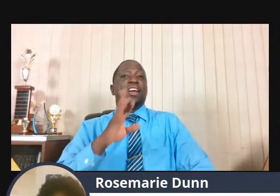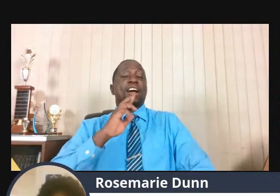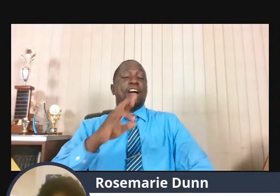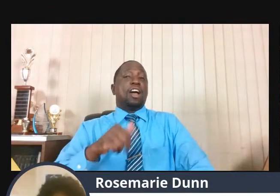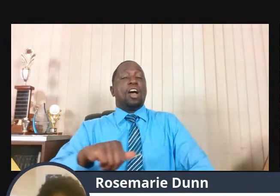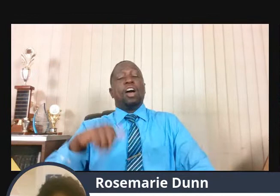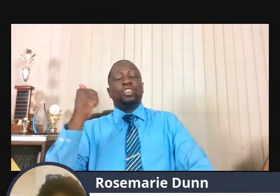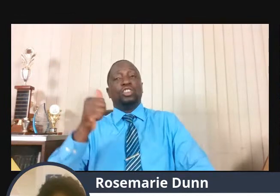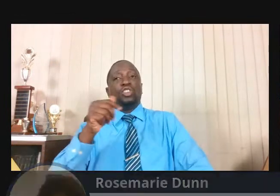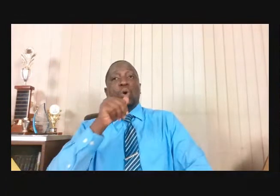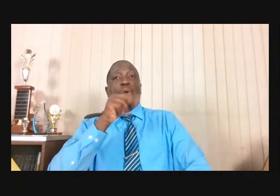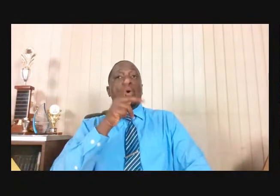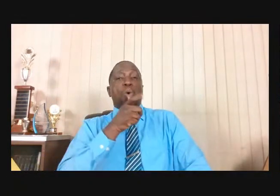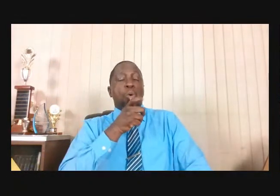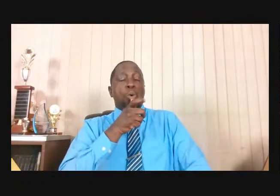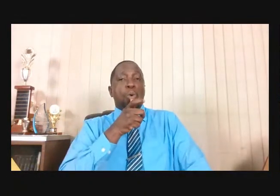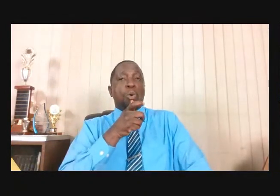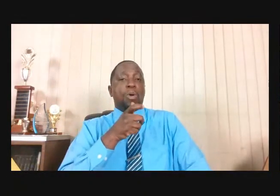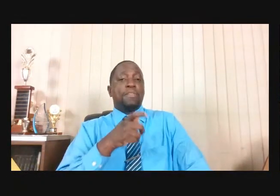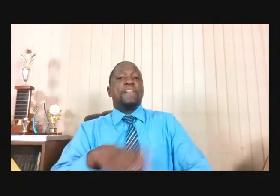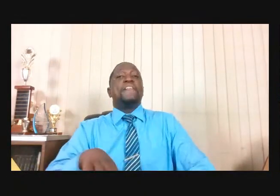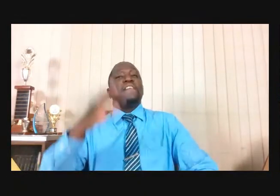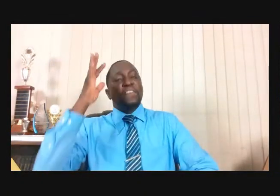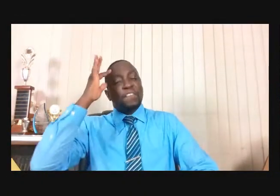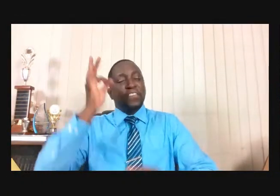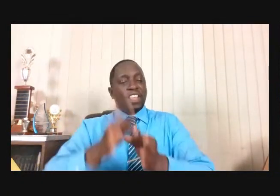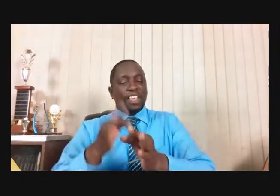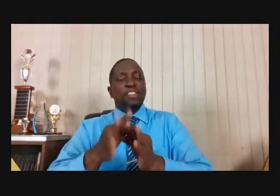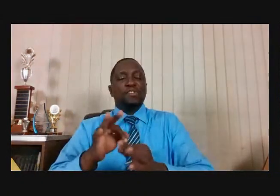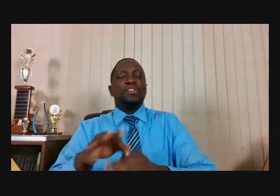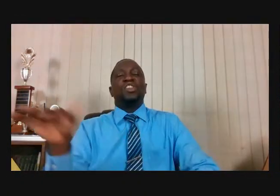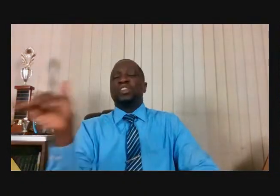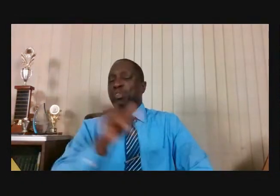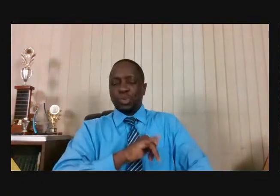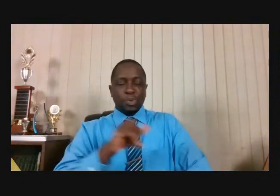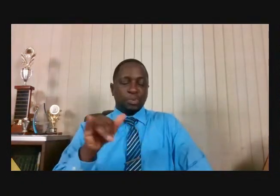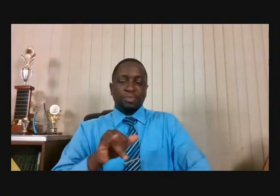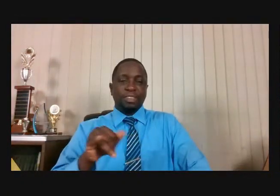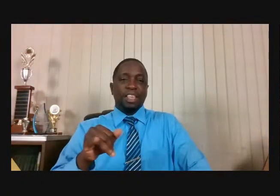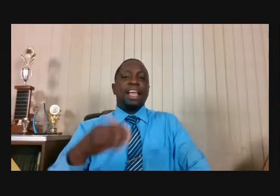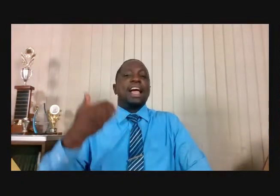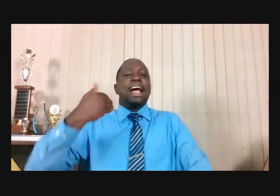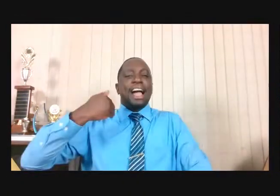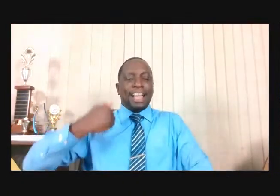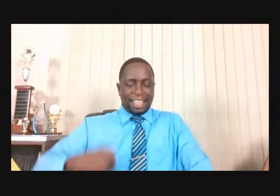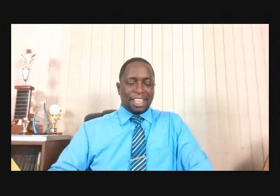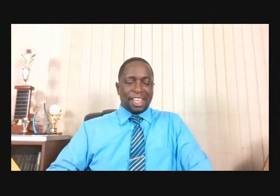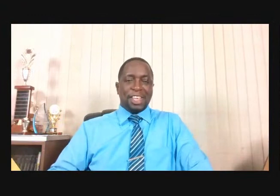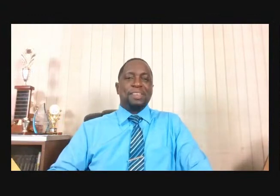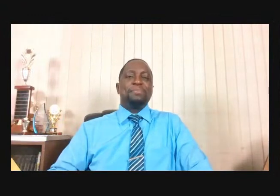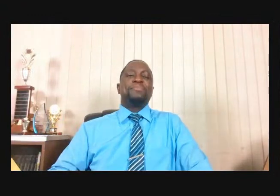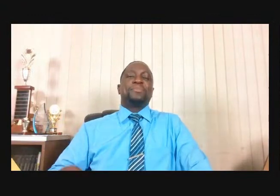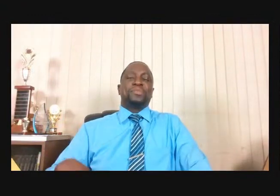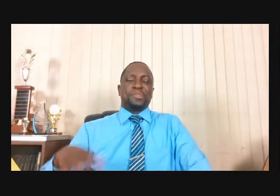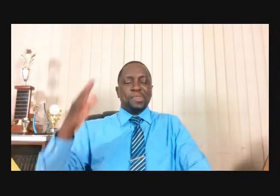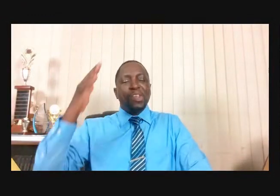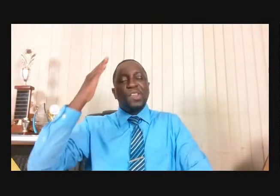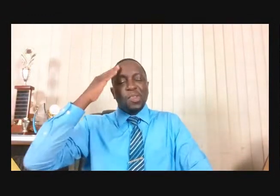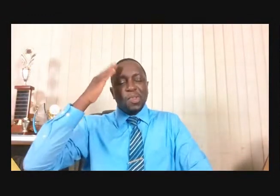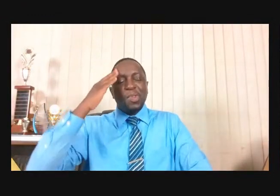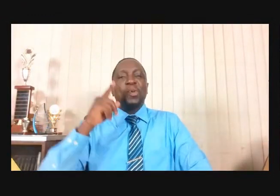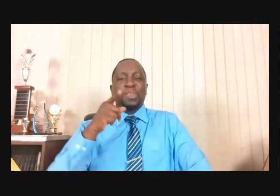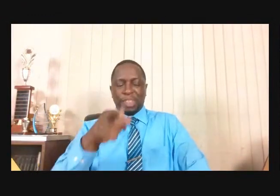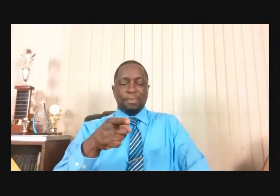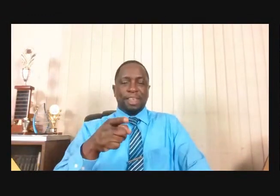as diligent. They are just as brave and courageous. I am aware of them. I know